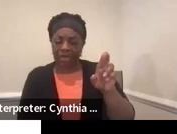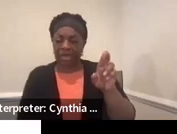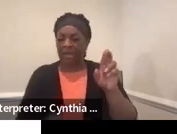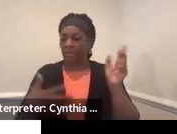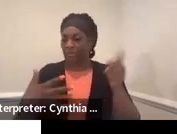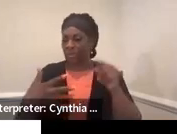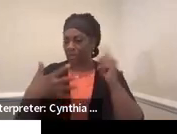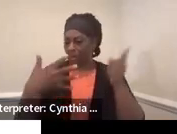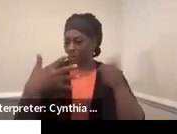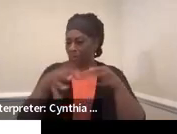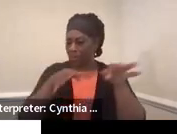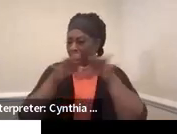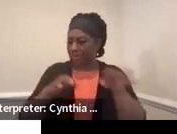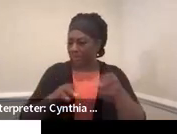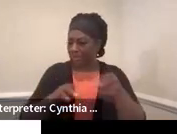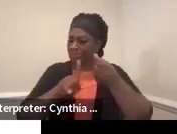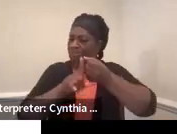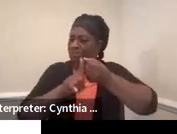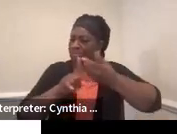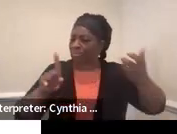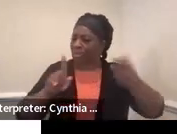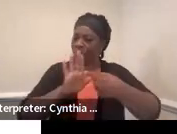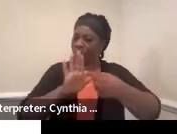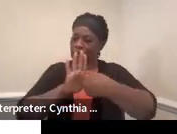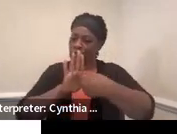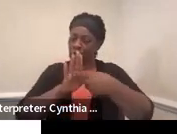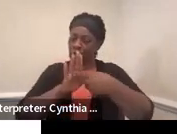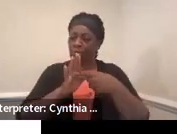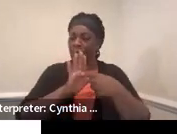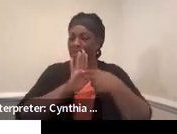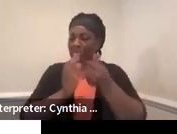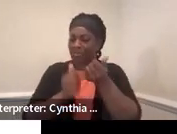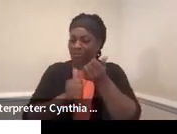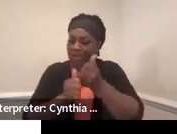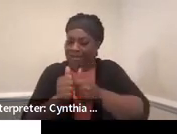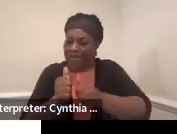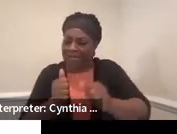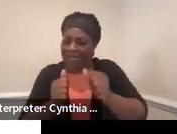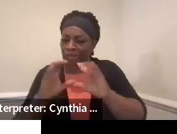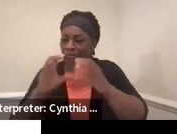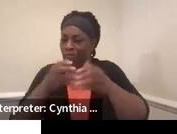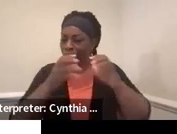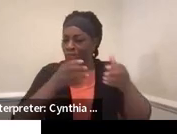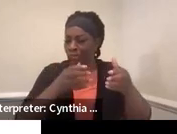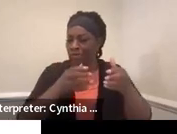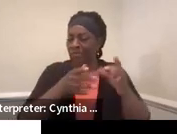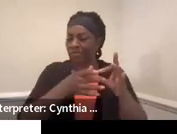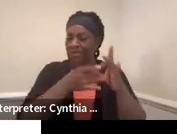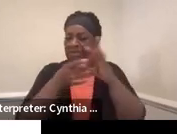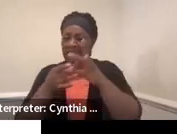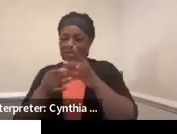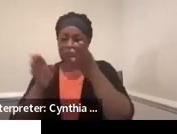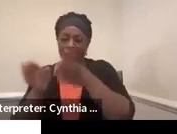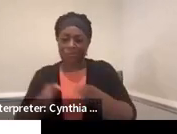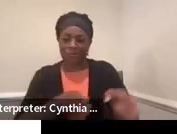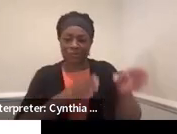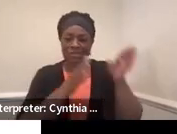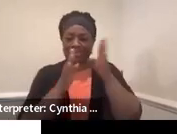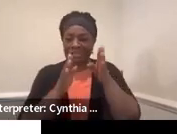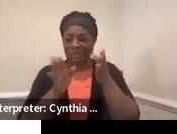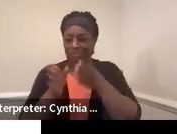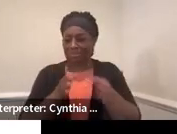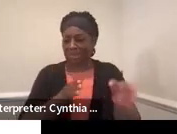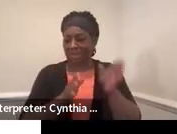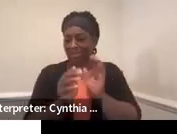show you examples of each component of the transition plan, a compliant version of it,